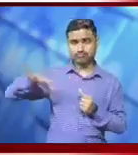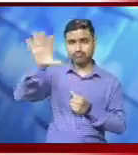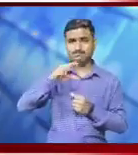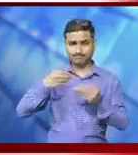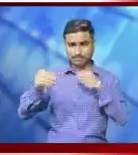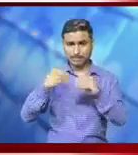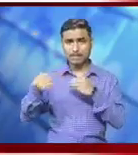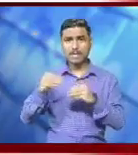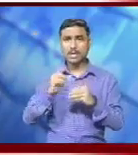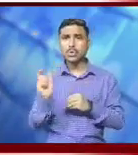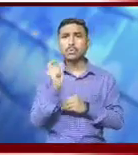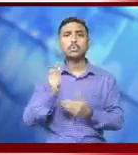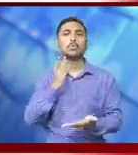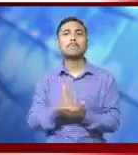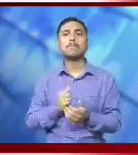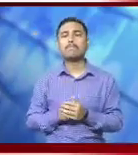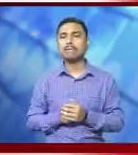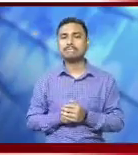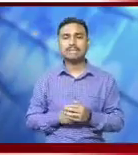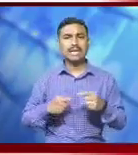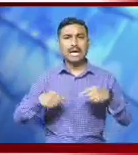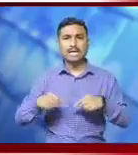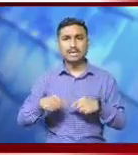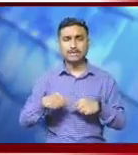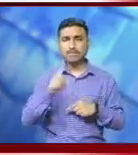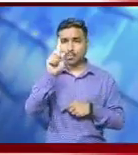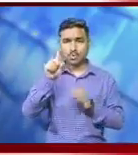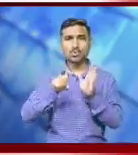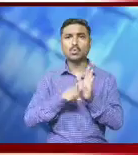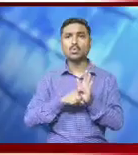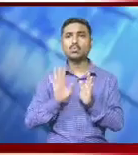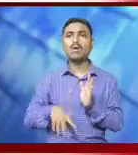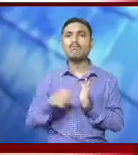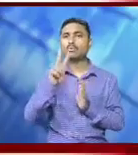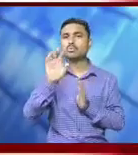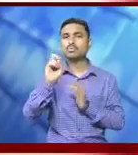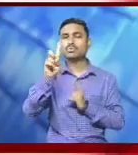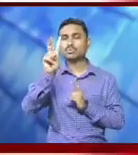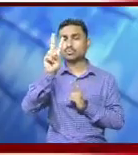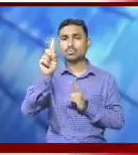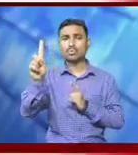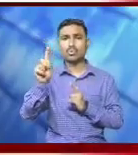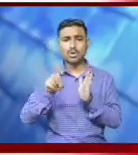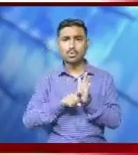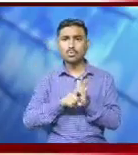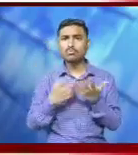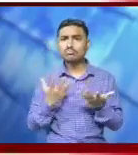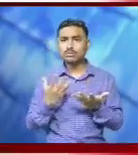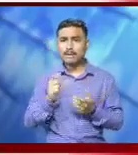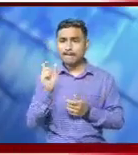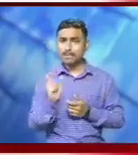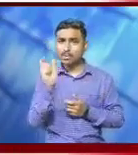ban on all single use plastic. Notifying the Plastic Waste Management Amendment Rules 2021,